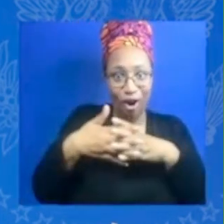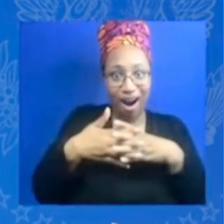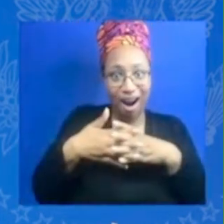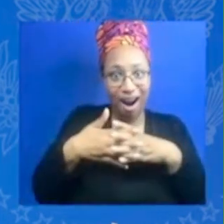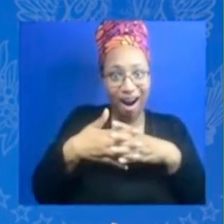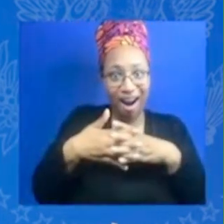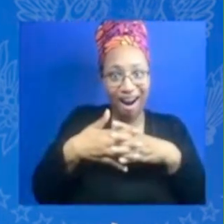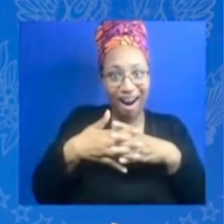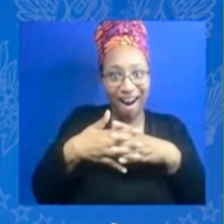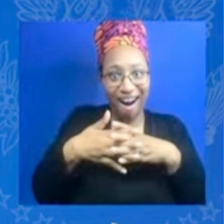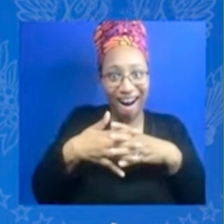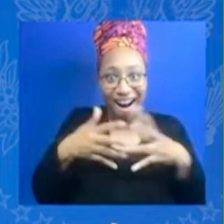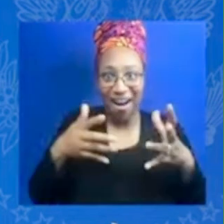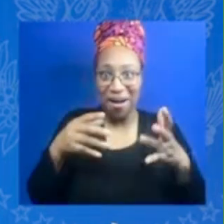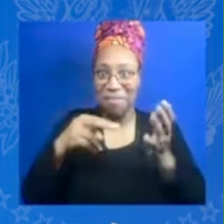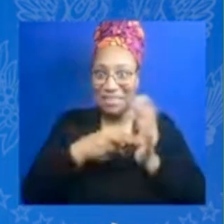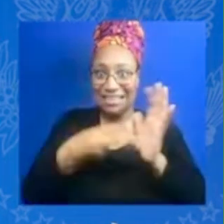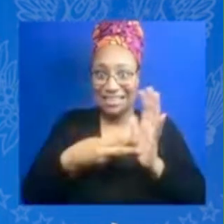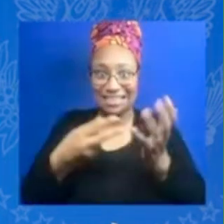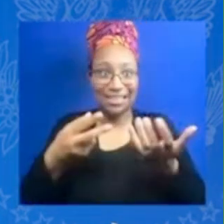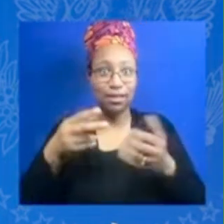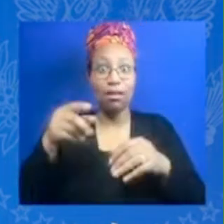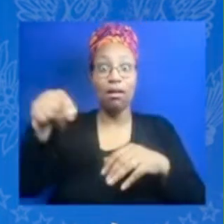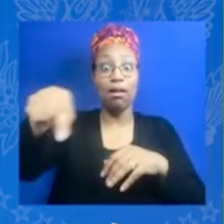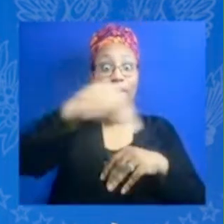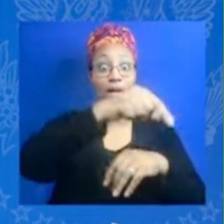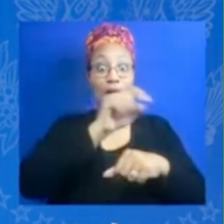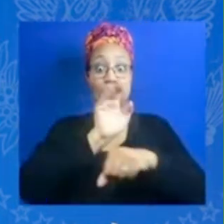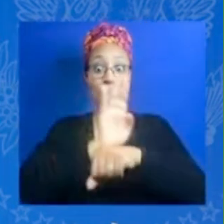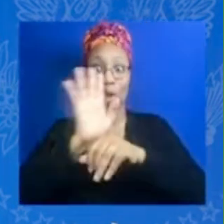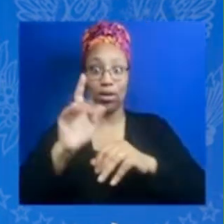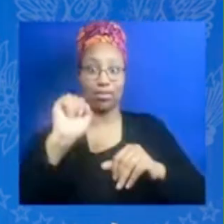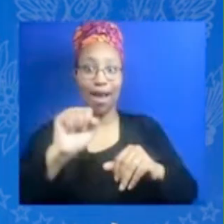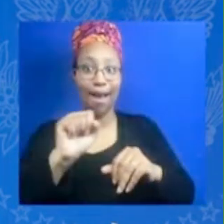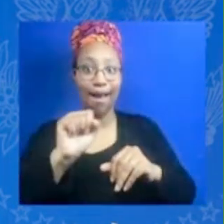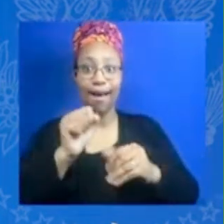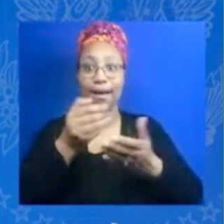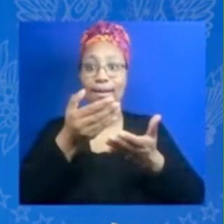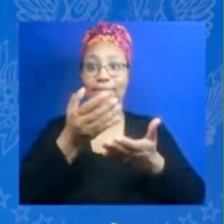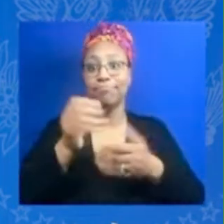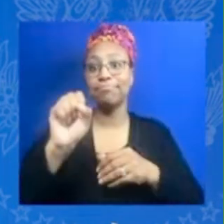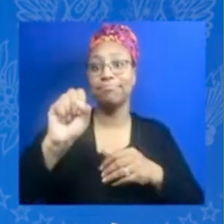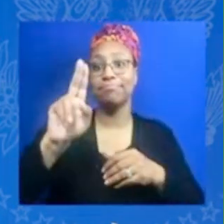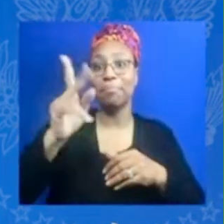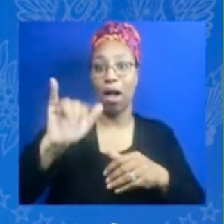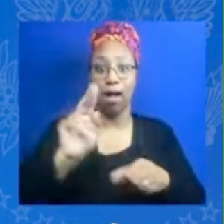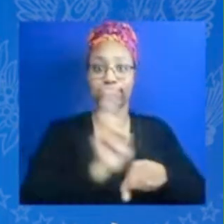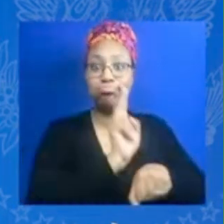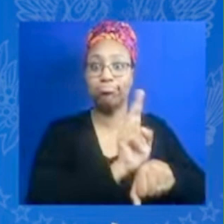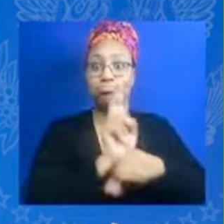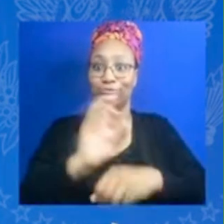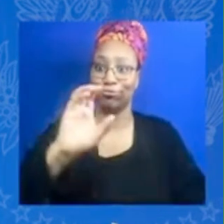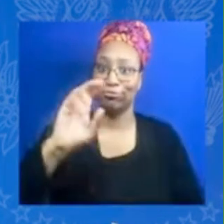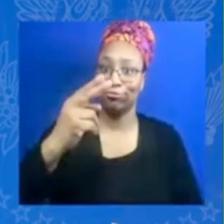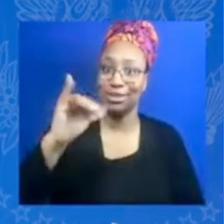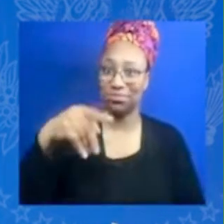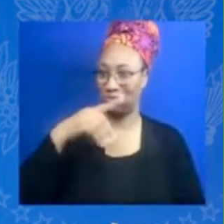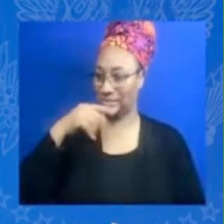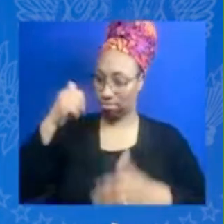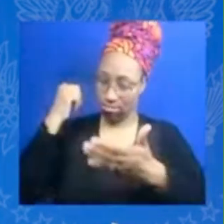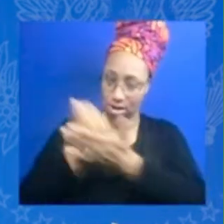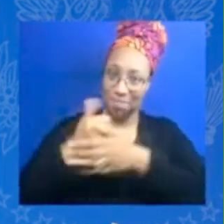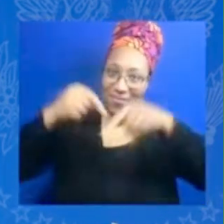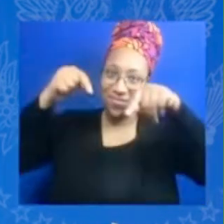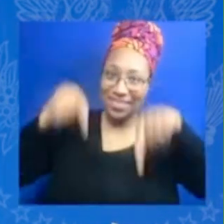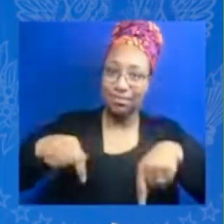have the ability to utilize a supply chain that is also in this country so that buy america build america